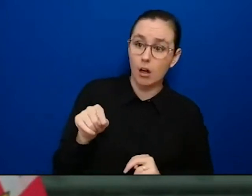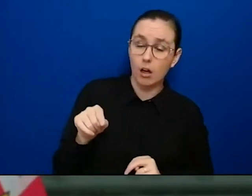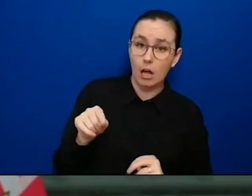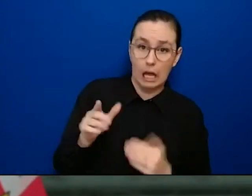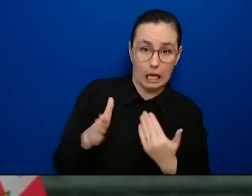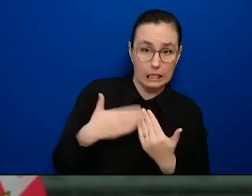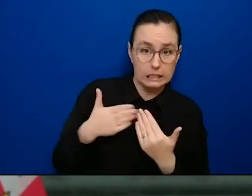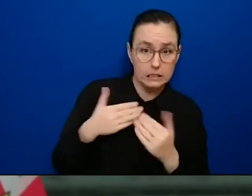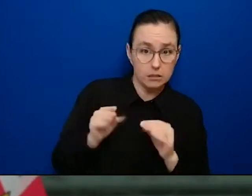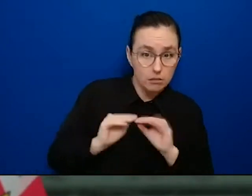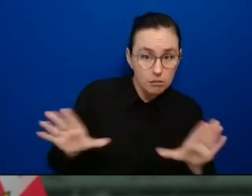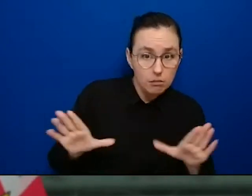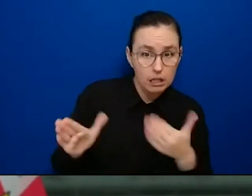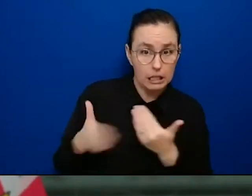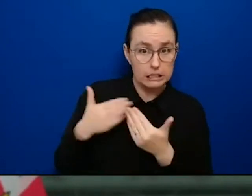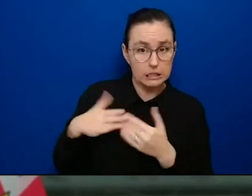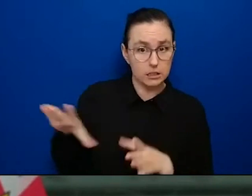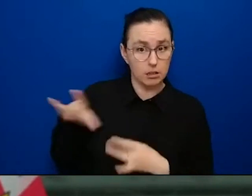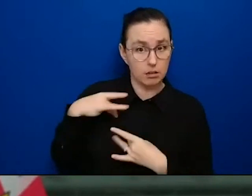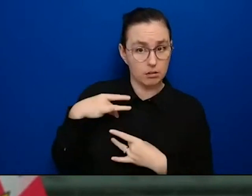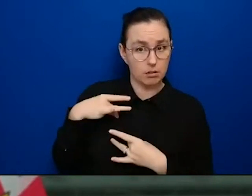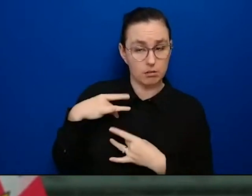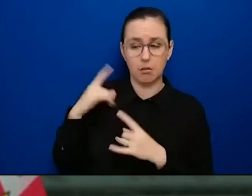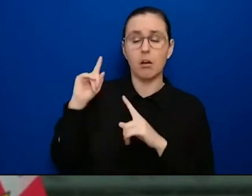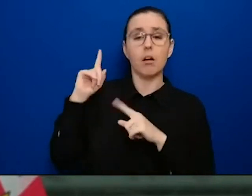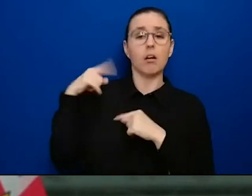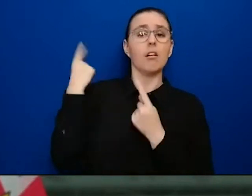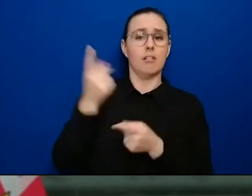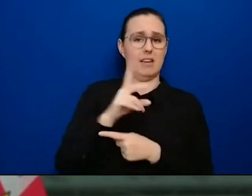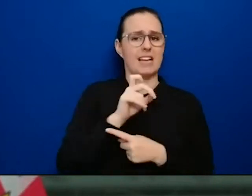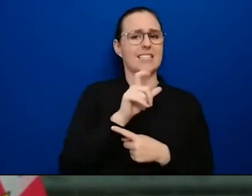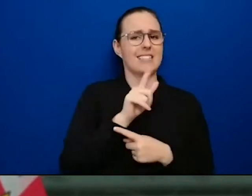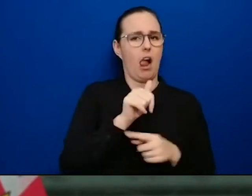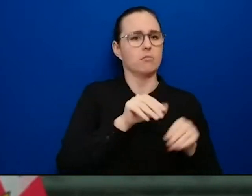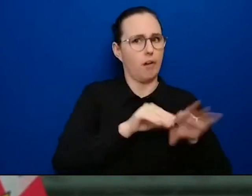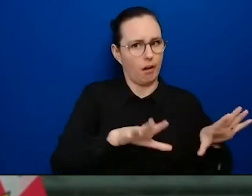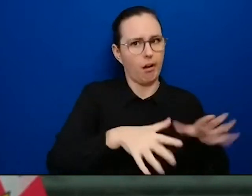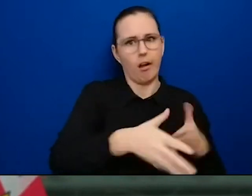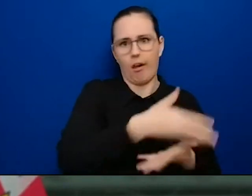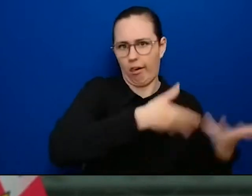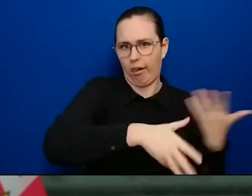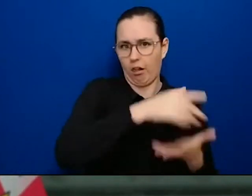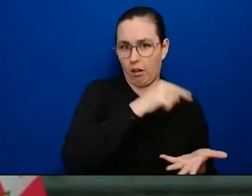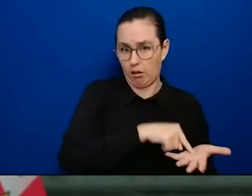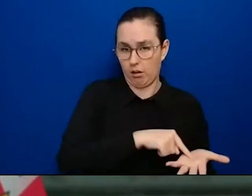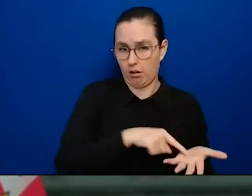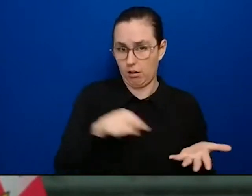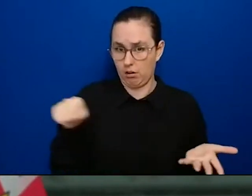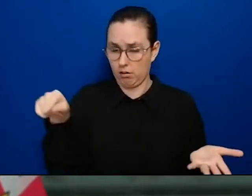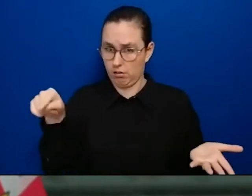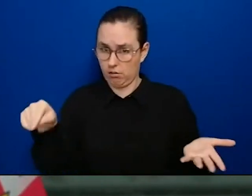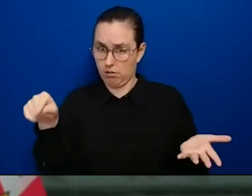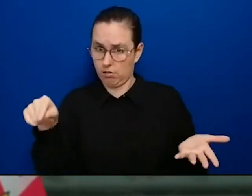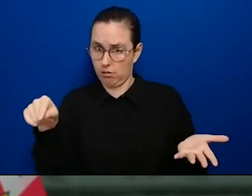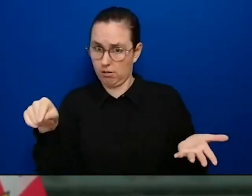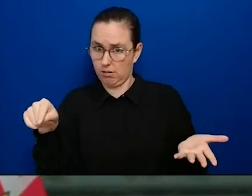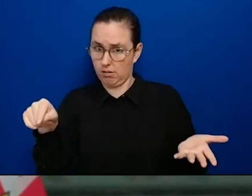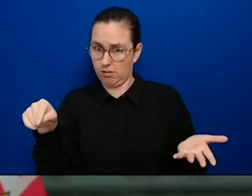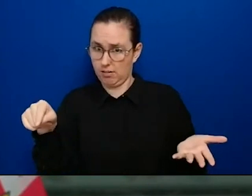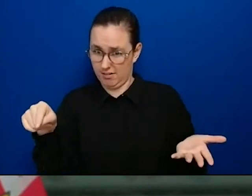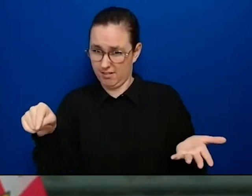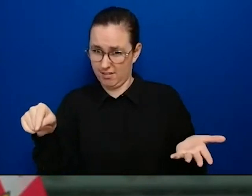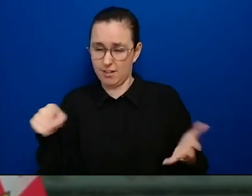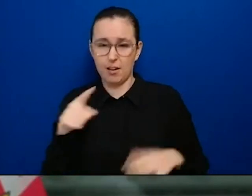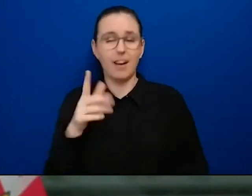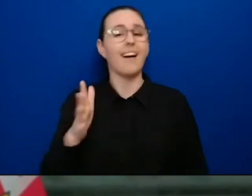take over the strains that are circulating now? And As delta did from alpha and beta. And, you know,